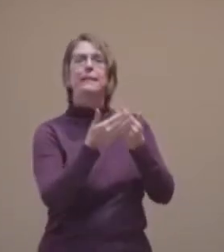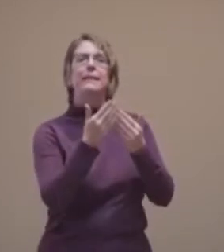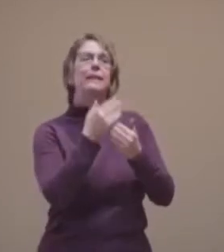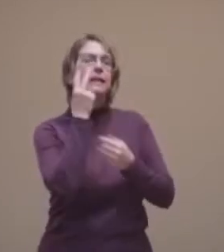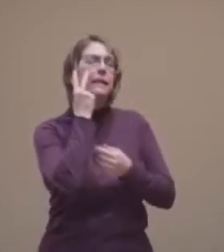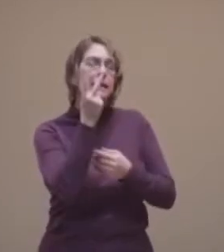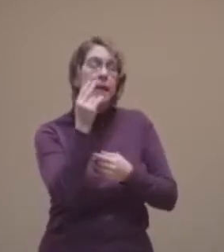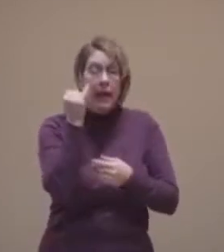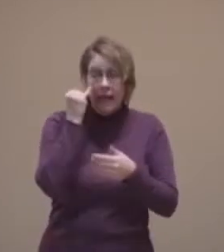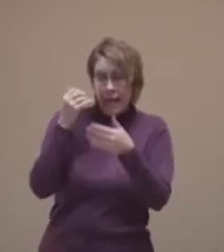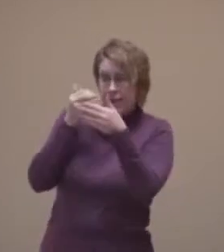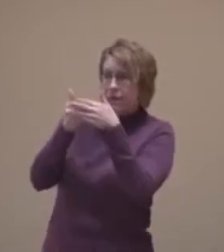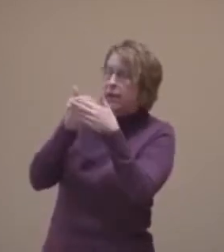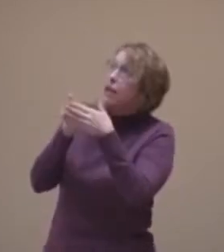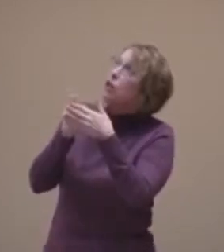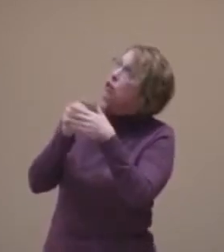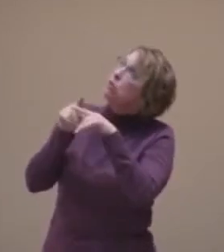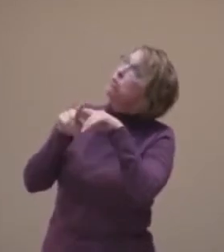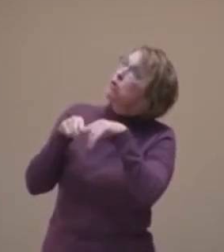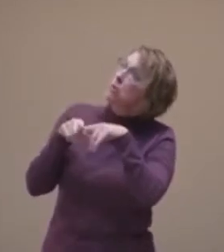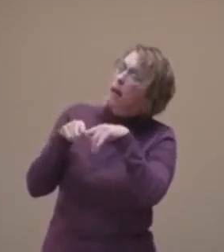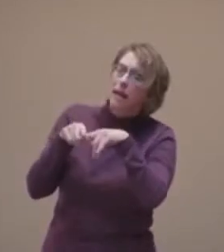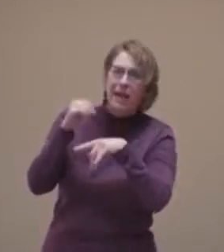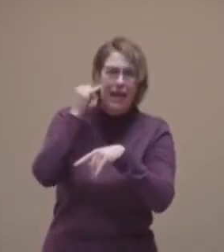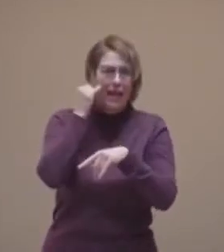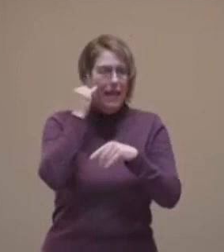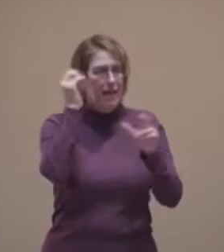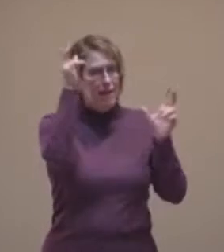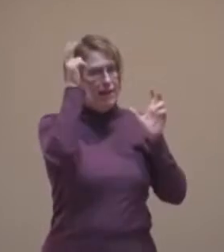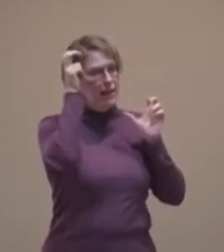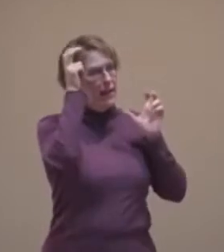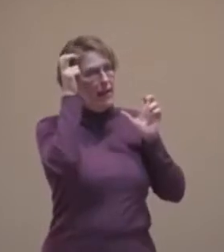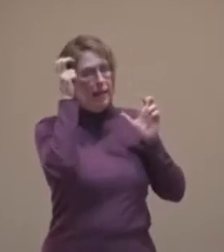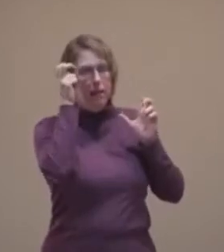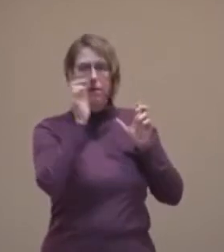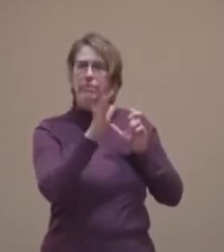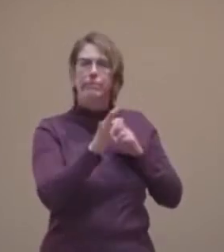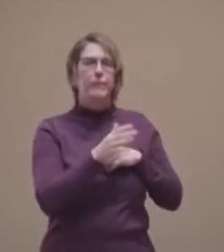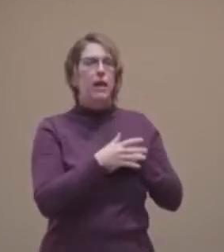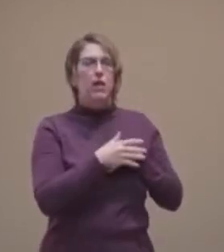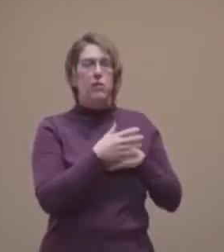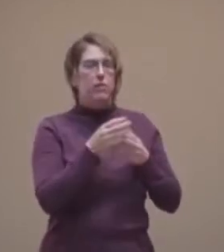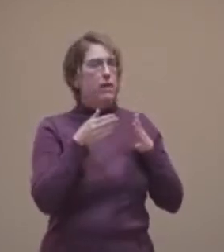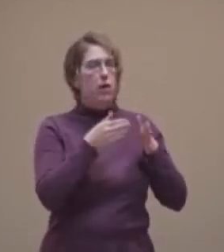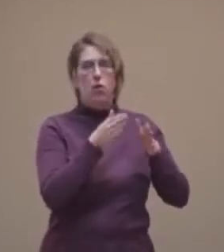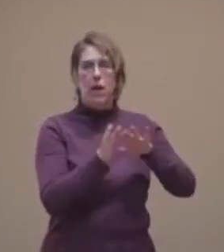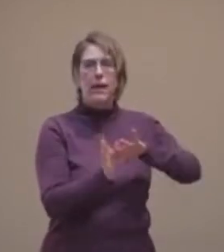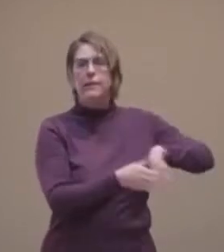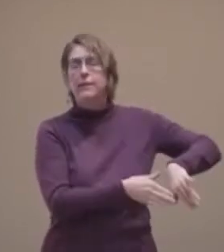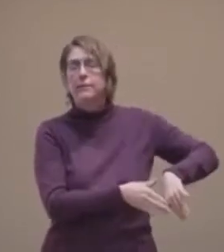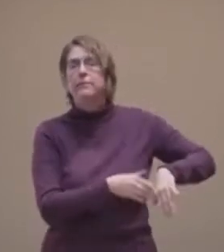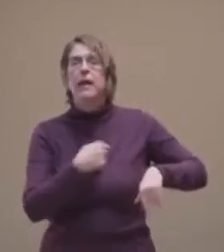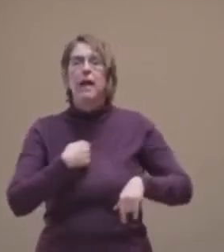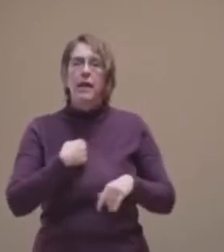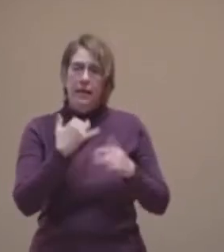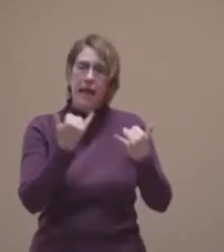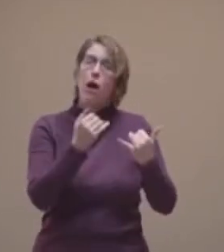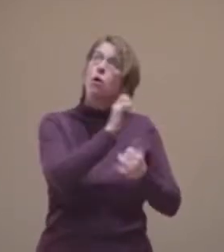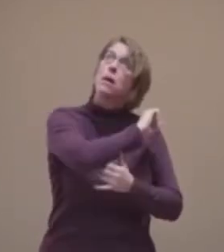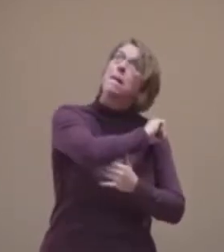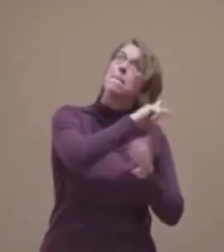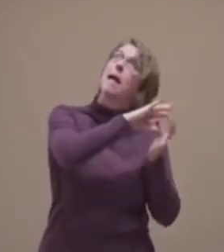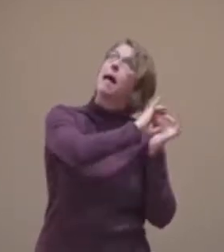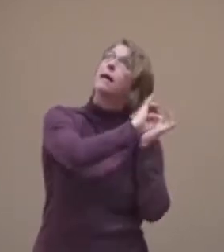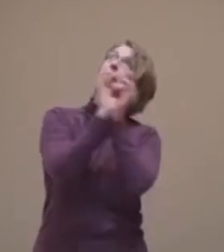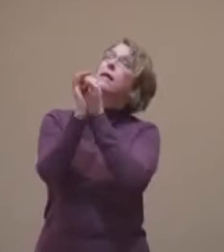he is near. Let the wicked forsake their way and the unrighteous their thoughts. Let them return to the Lord, that